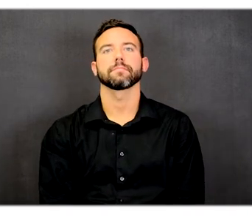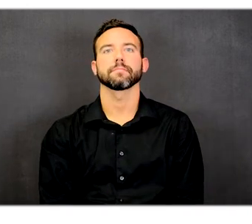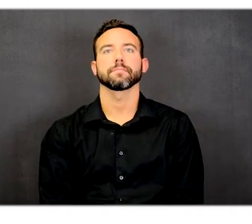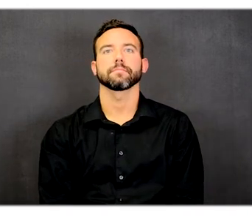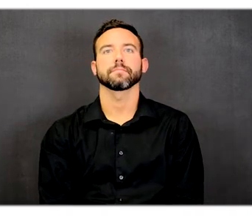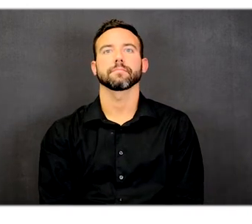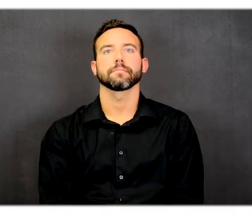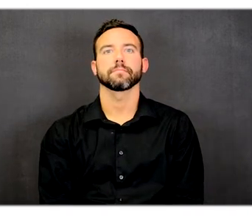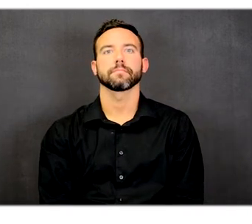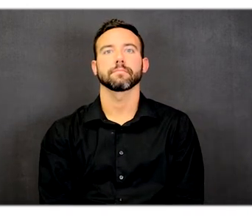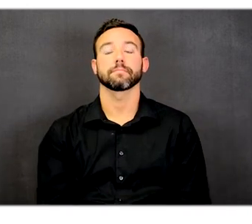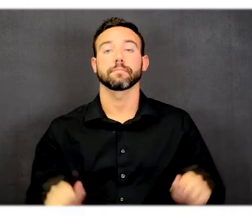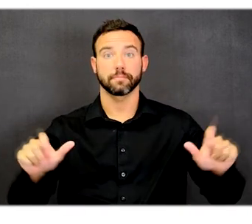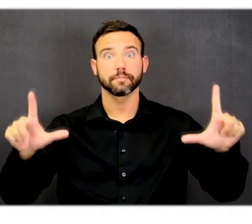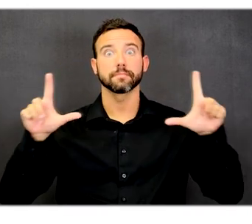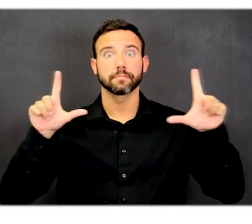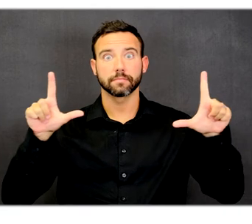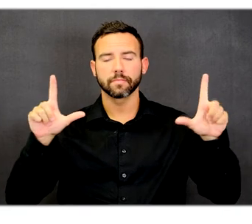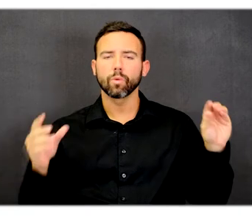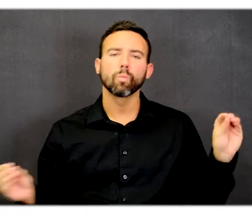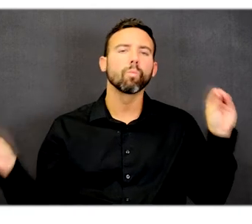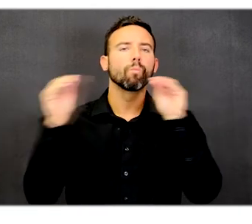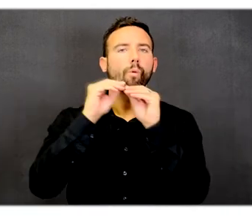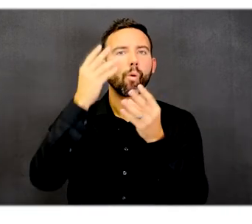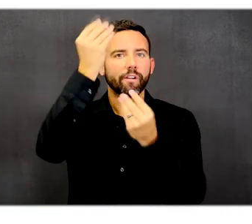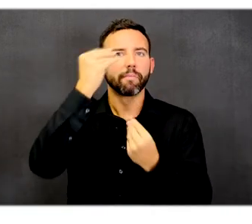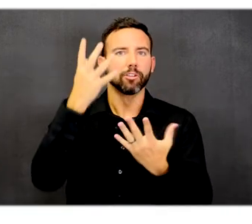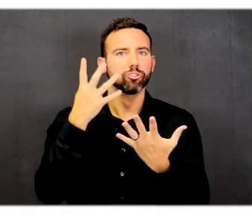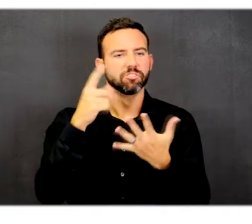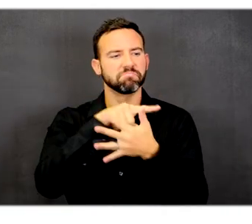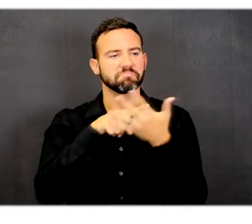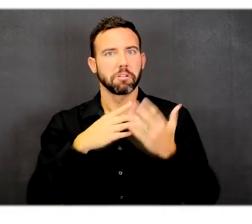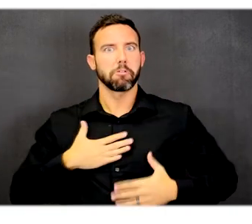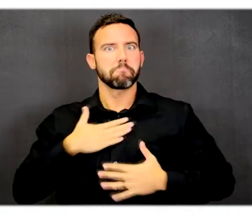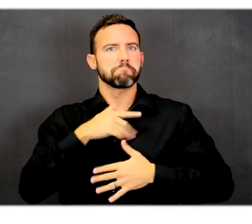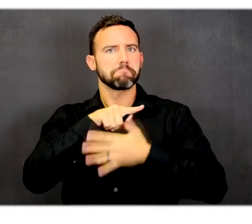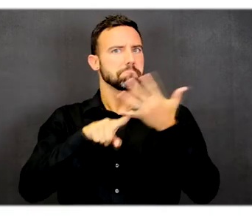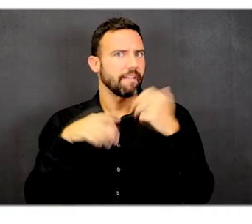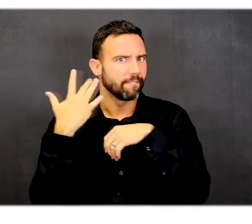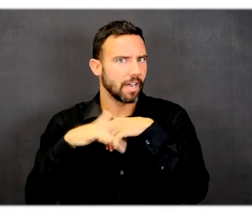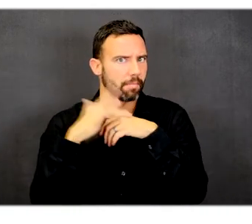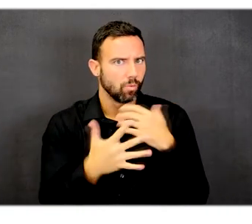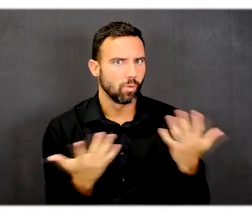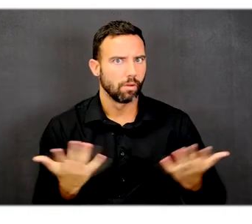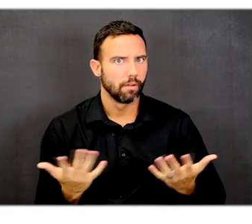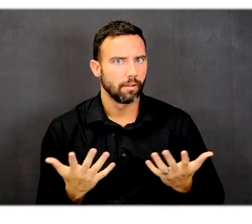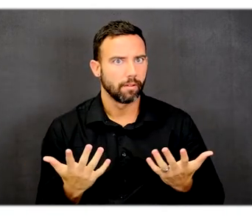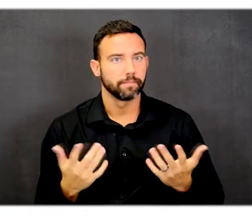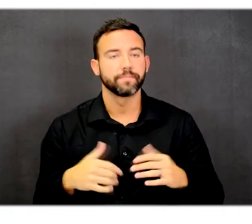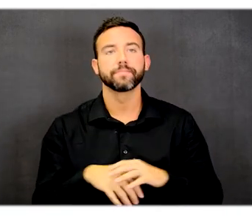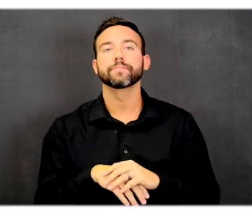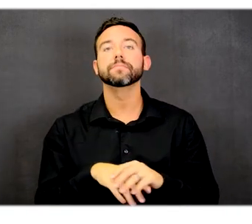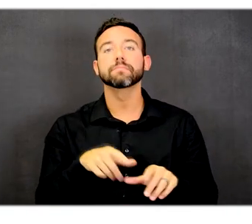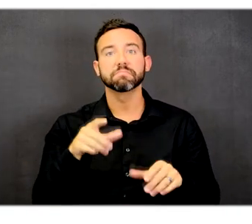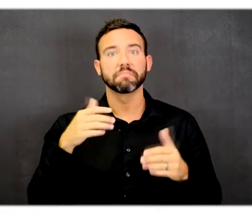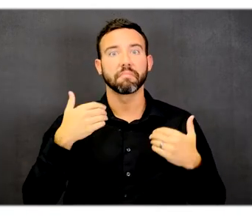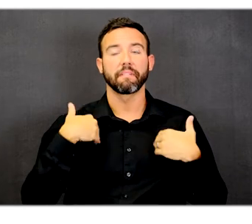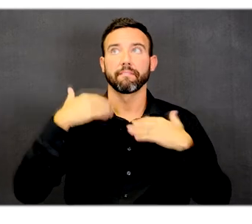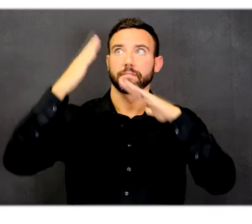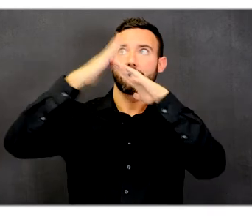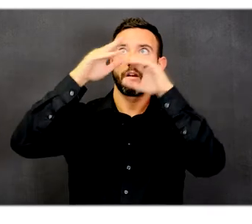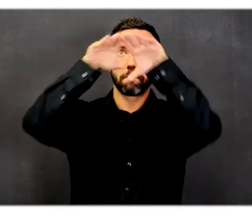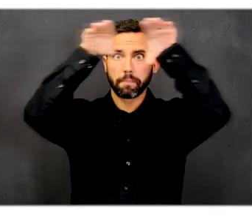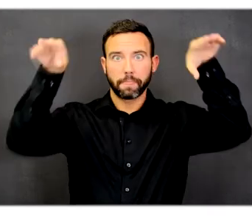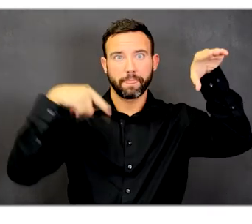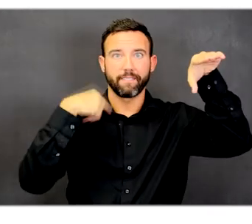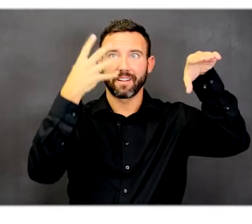The next slide provides additional information about the other amenities. On the top level, there is an outdoor balcony with